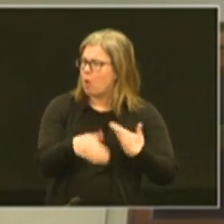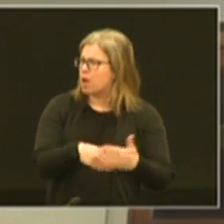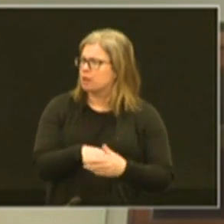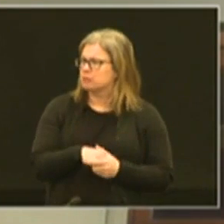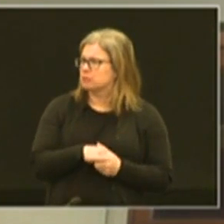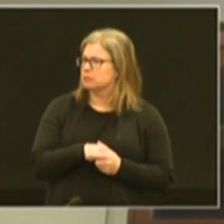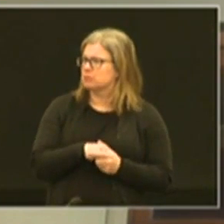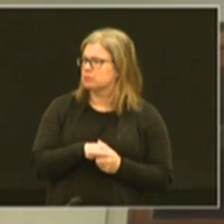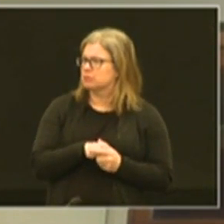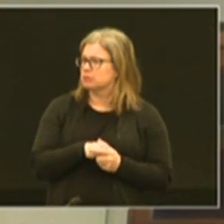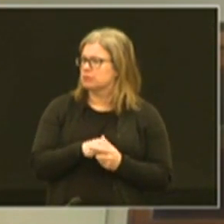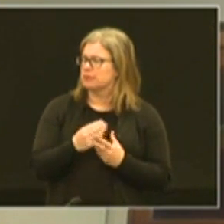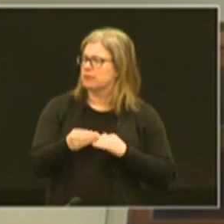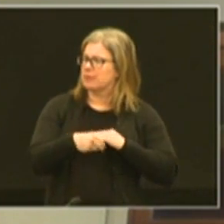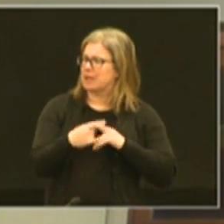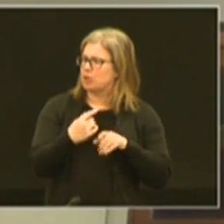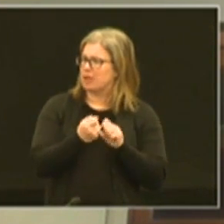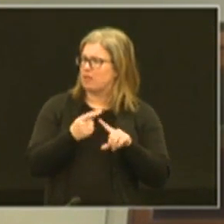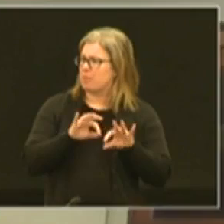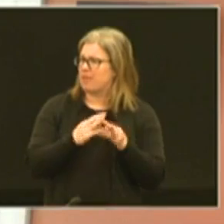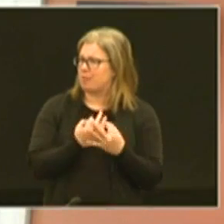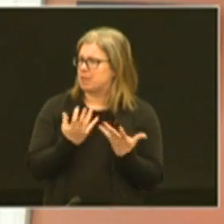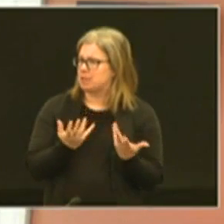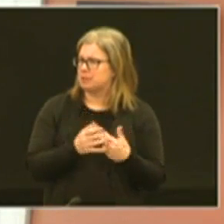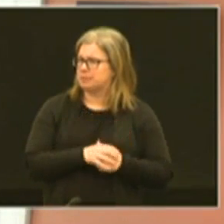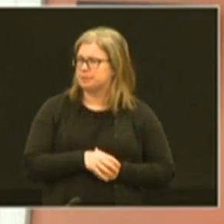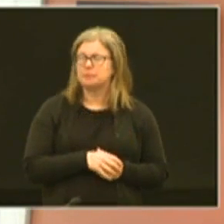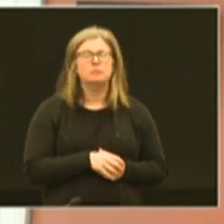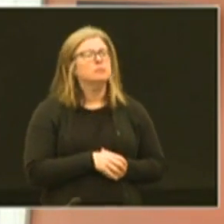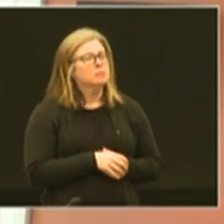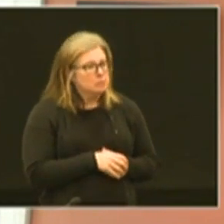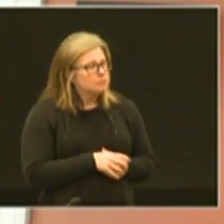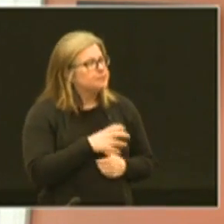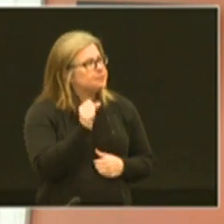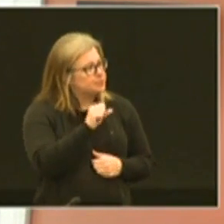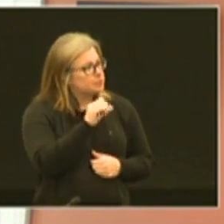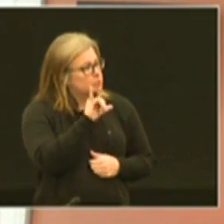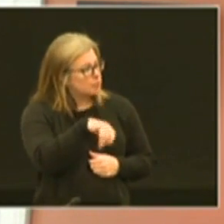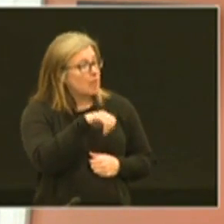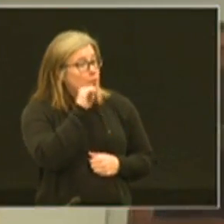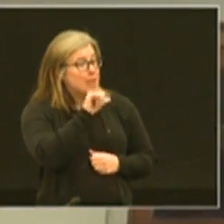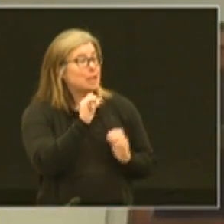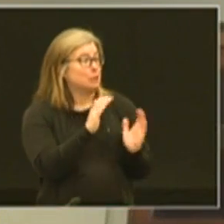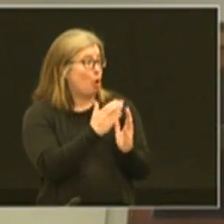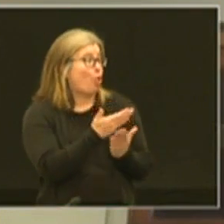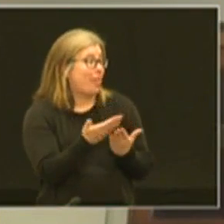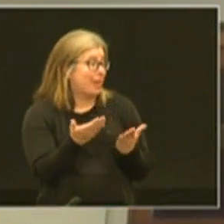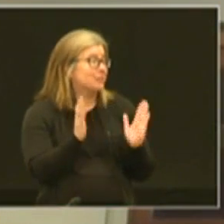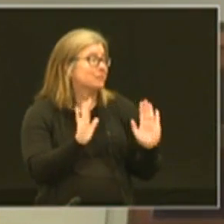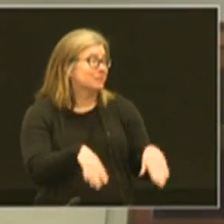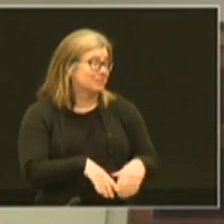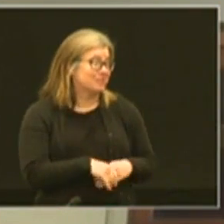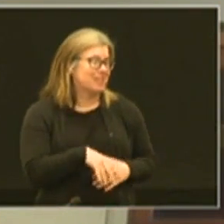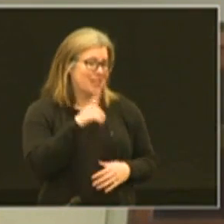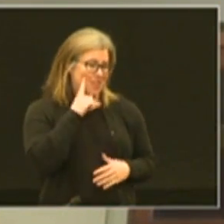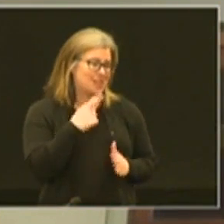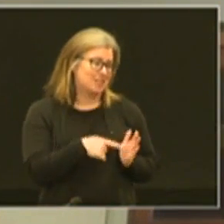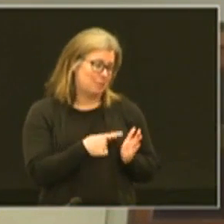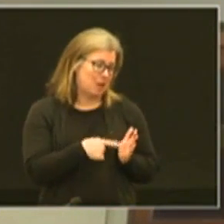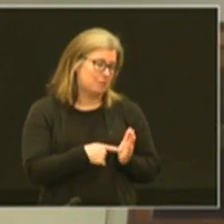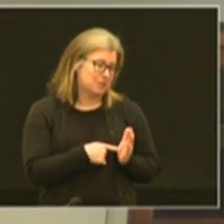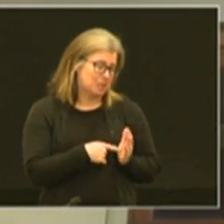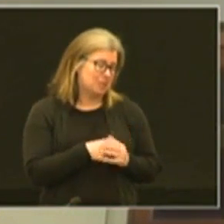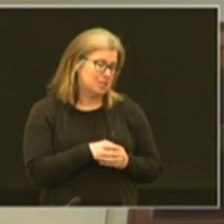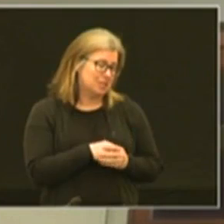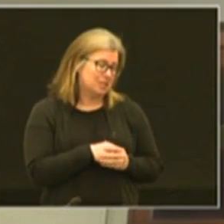what kind of feedback you're getting from the families? Yeah so I mean that was no small feat. think sometimes it